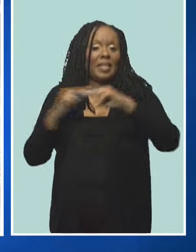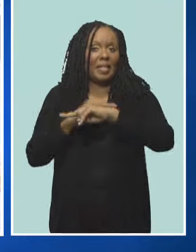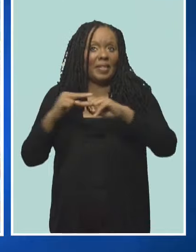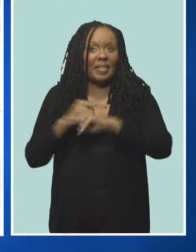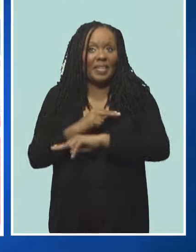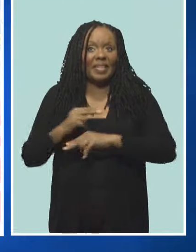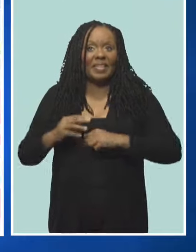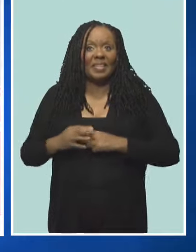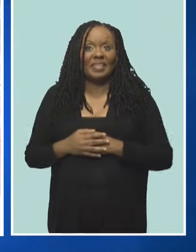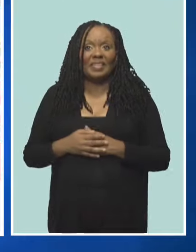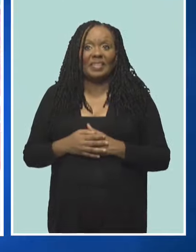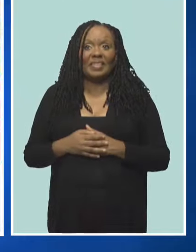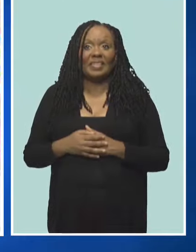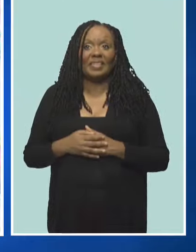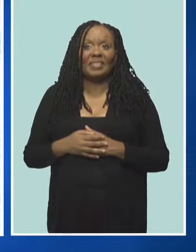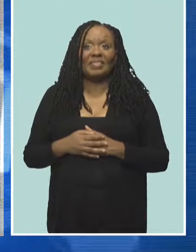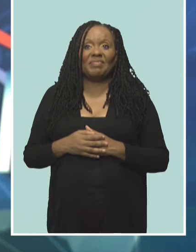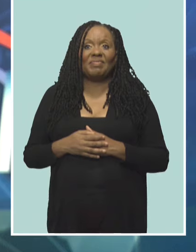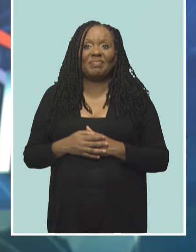Griner Highways.